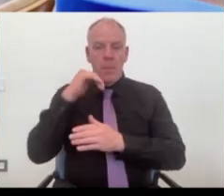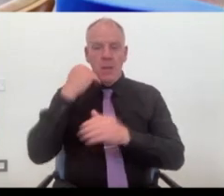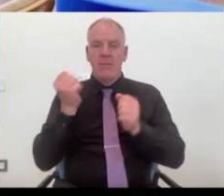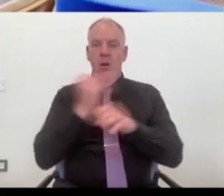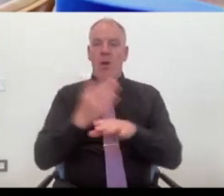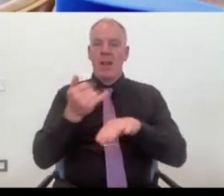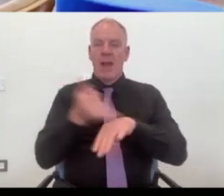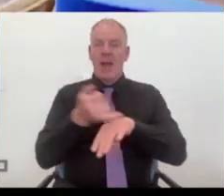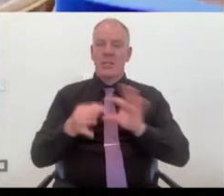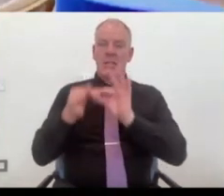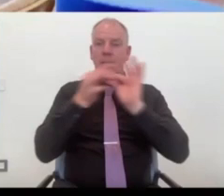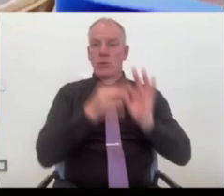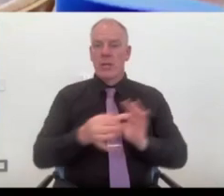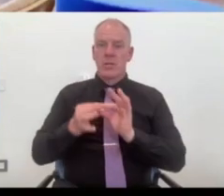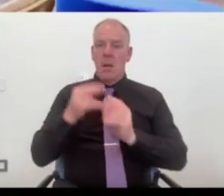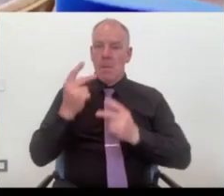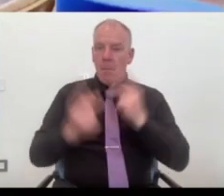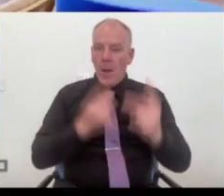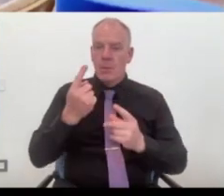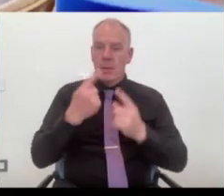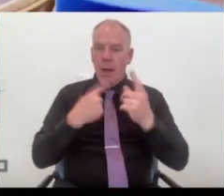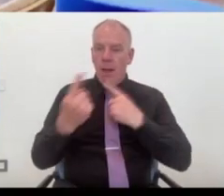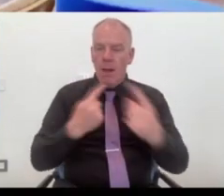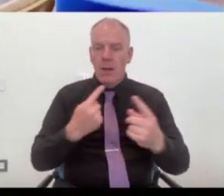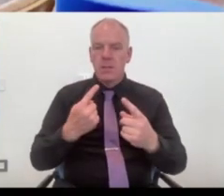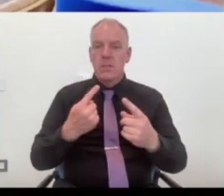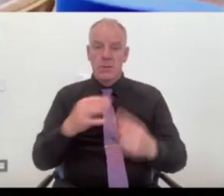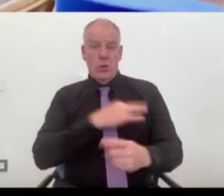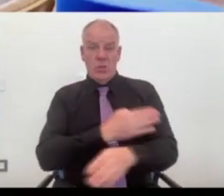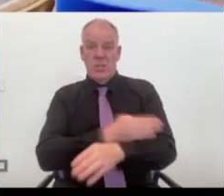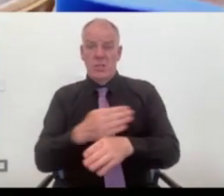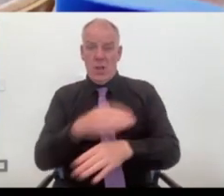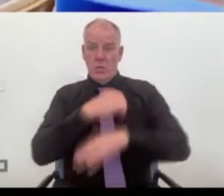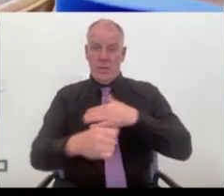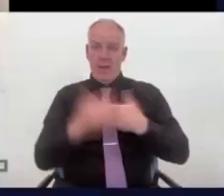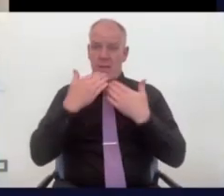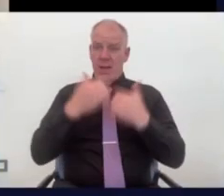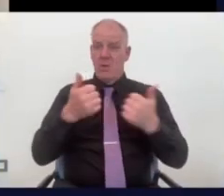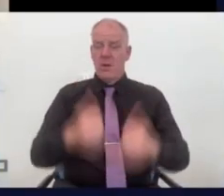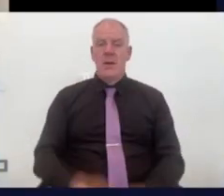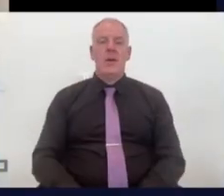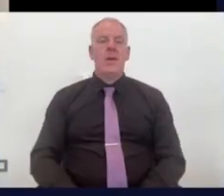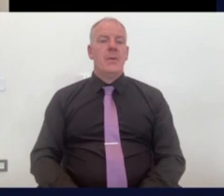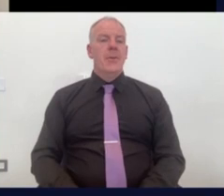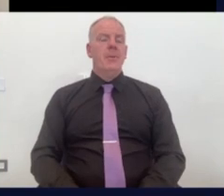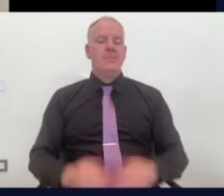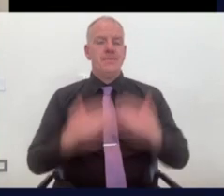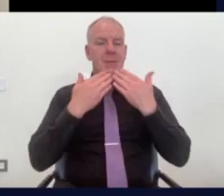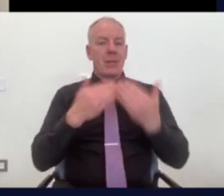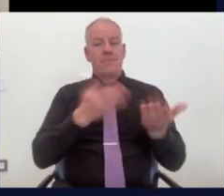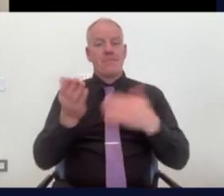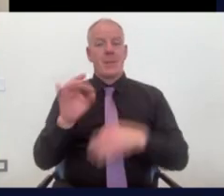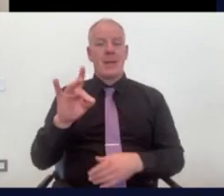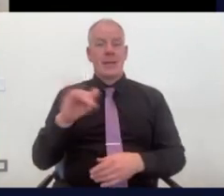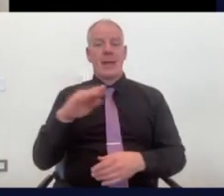partnership and dialogue. So this is a really, really good start to just this initiative. OK, thank you so much for that. And Kate, I know you and your